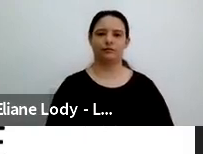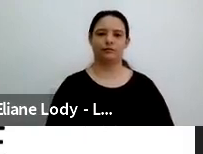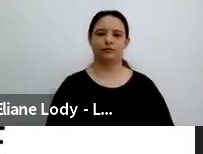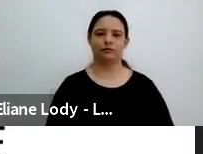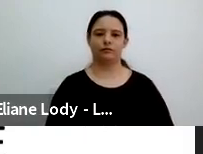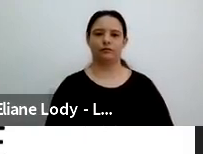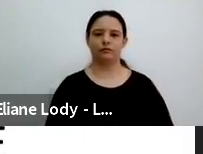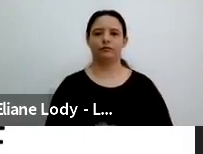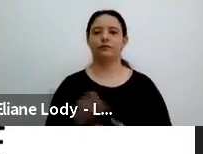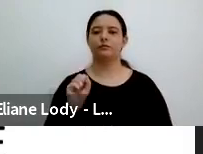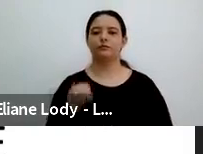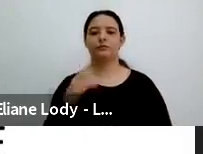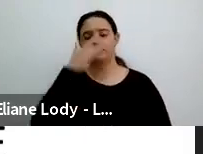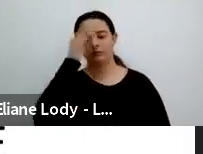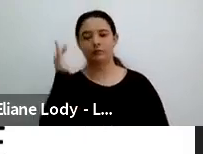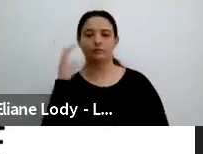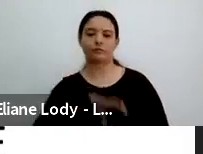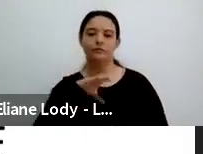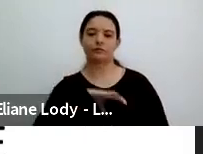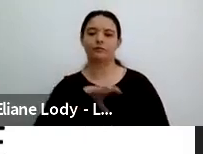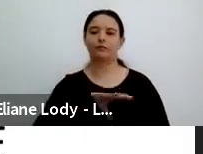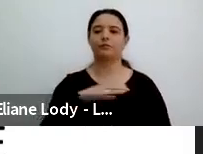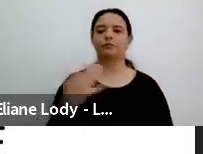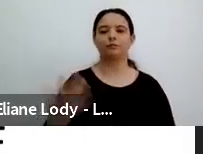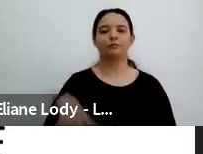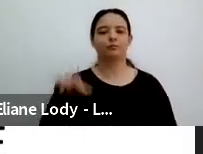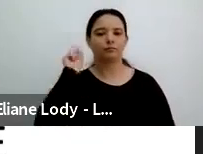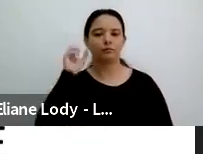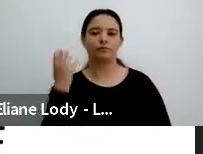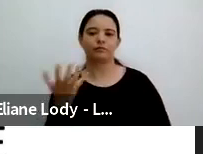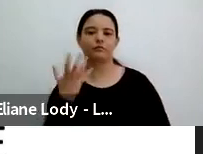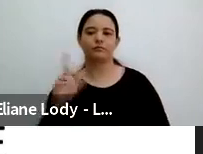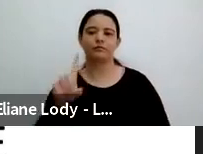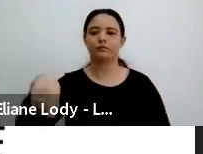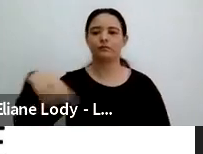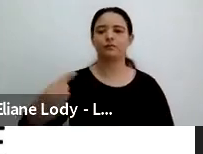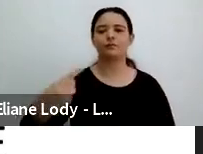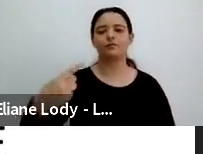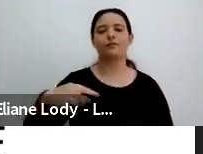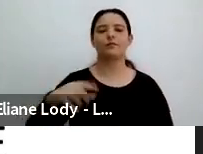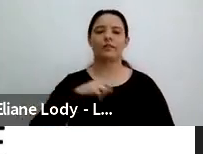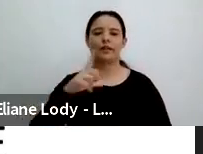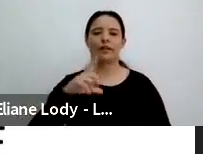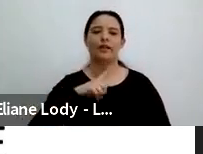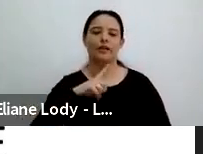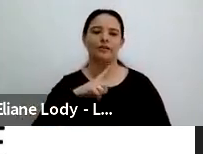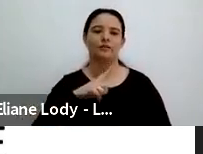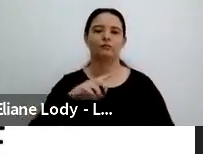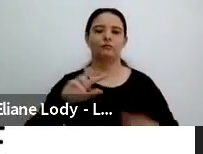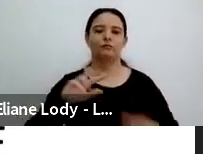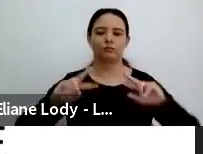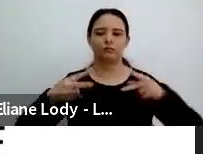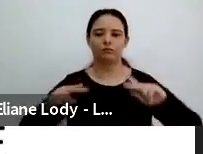mensagem nos comentários e a gente passa no individual o link pro Zoom.